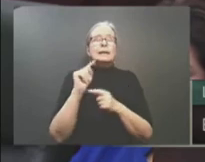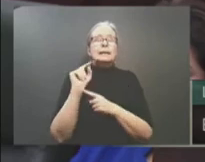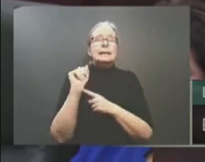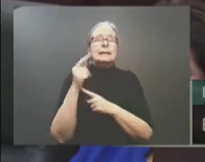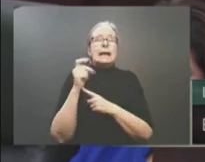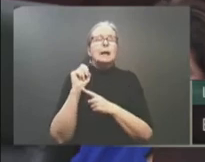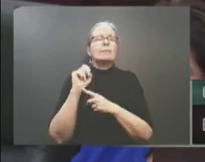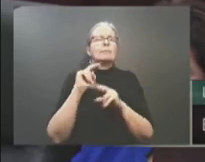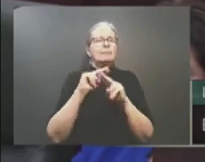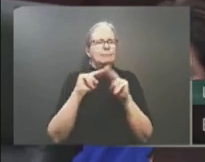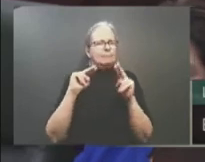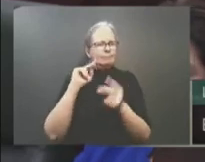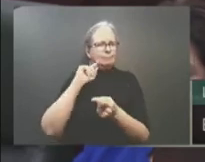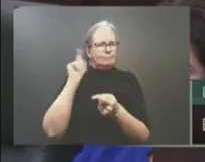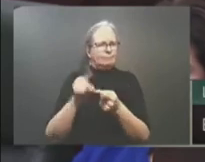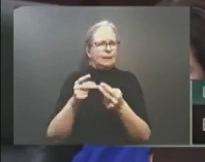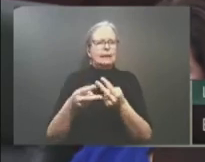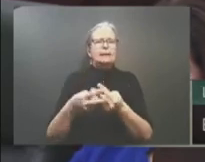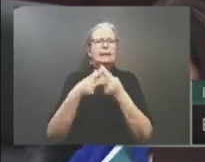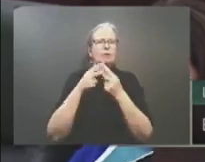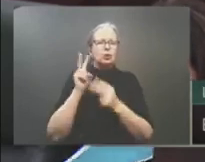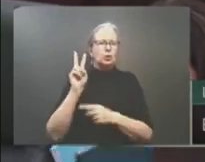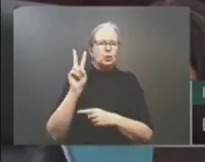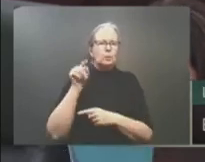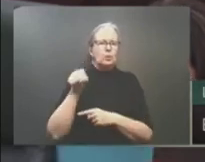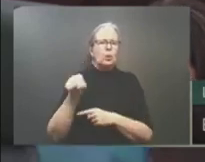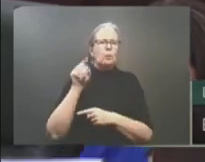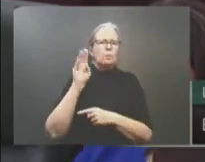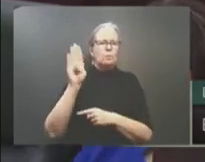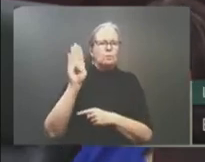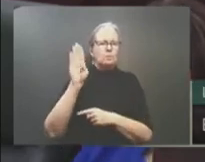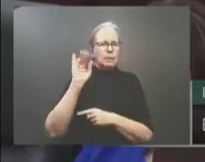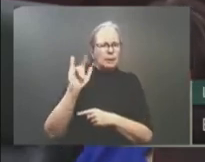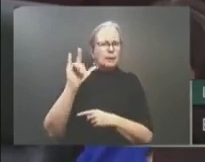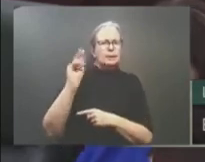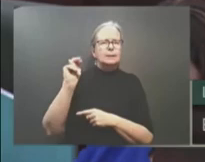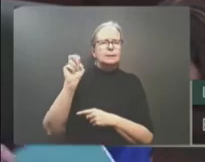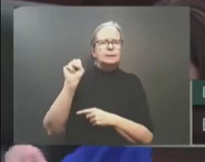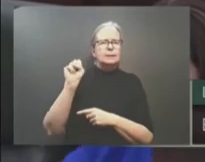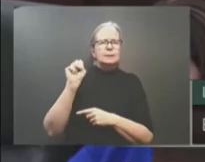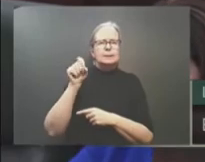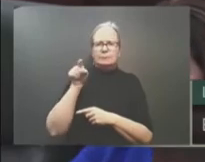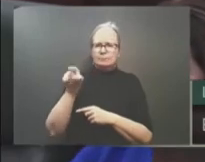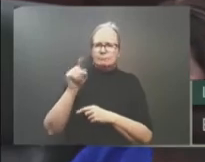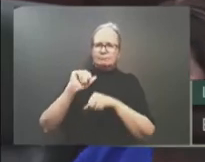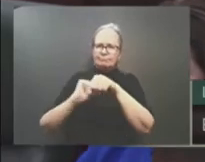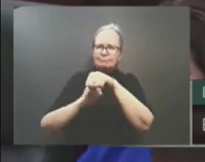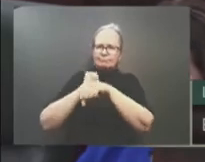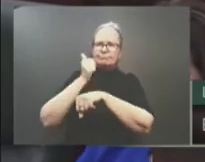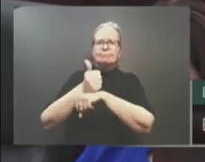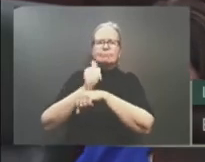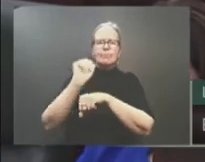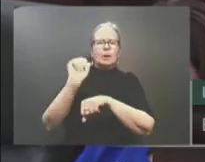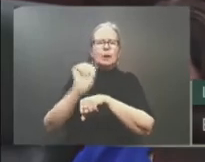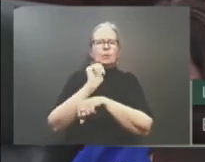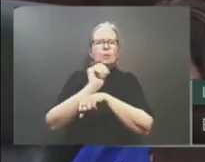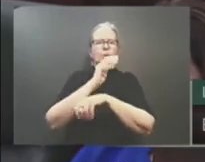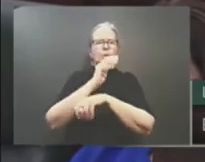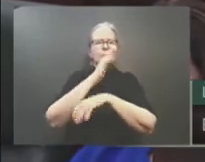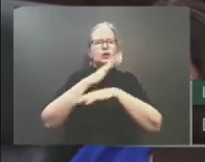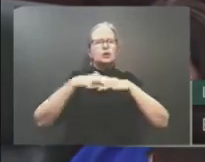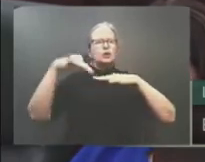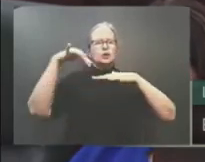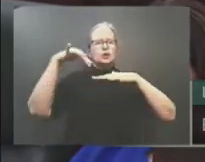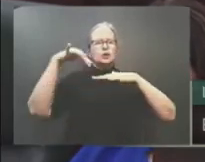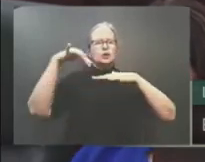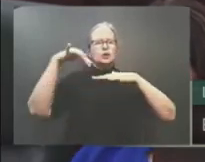Opportunities Corporation with $1 billion of capital so Indigenous communities can be full partners in the Alberta Advantage.